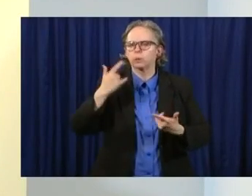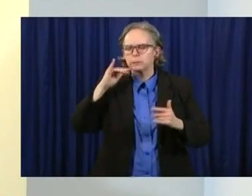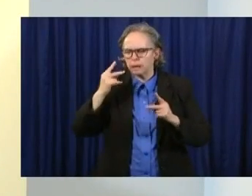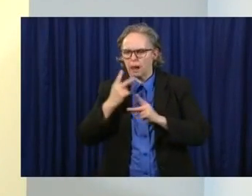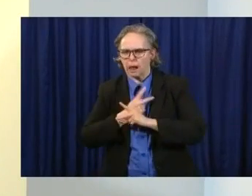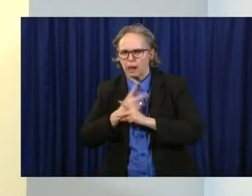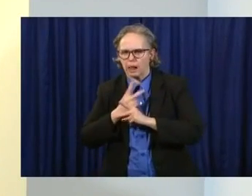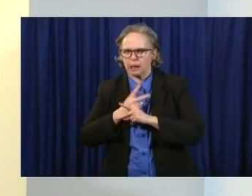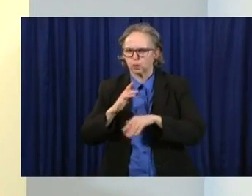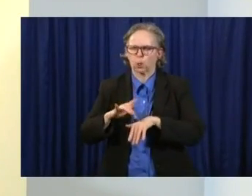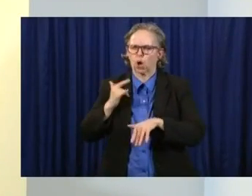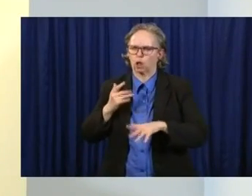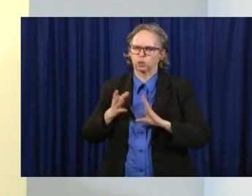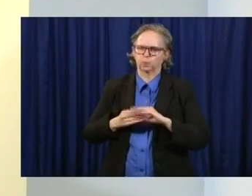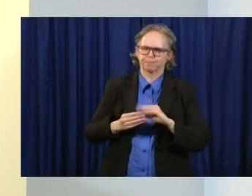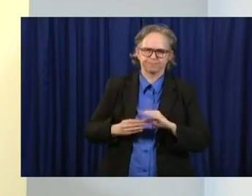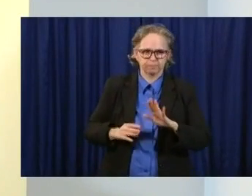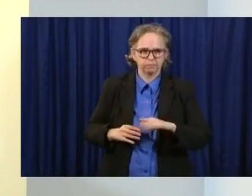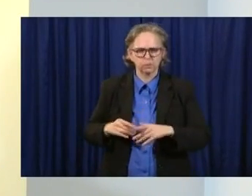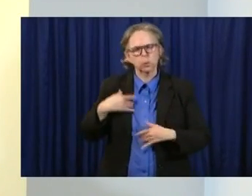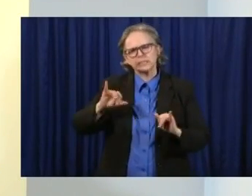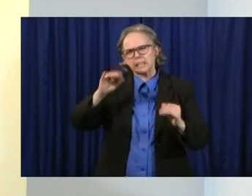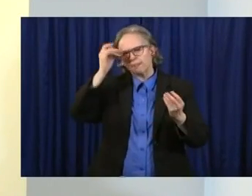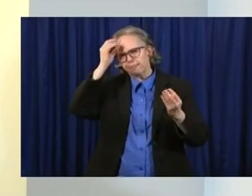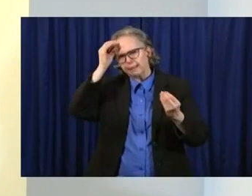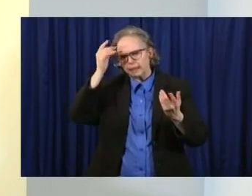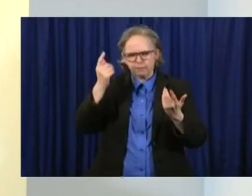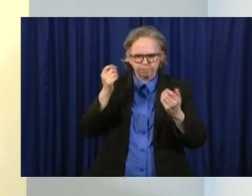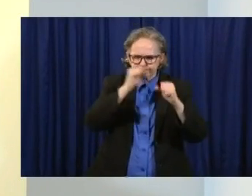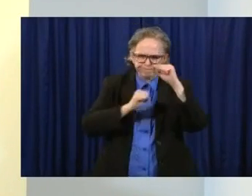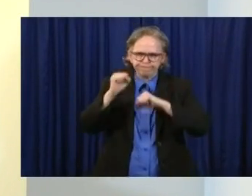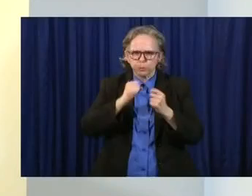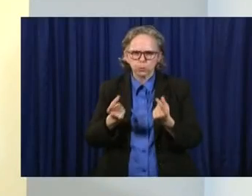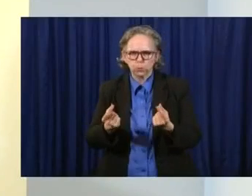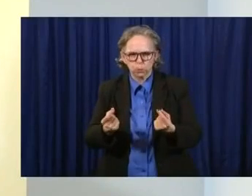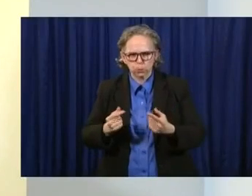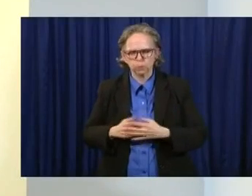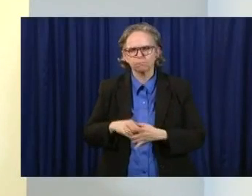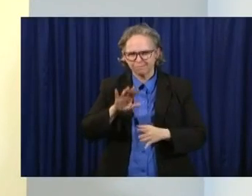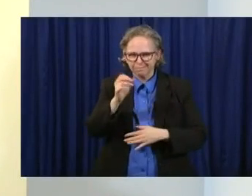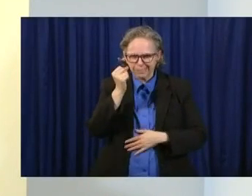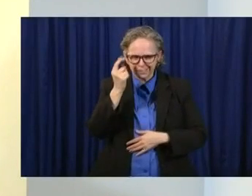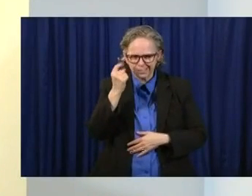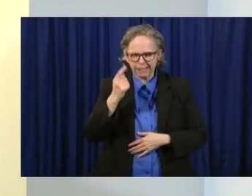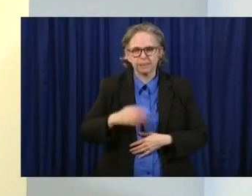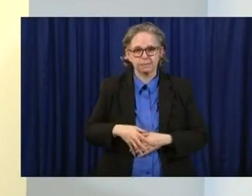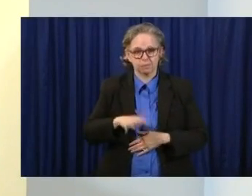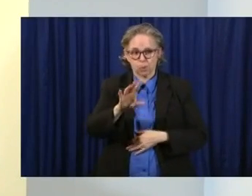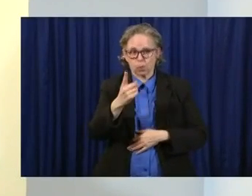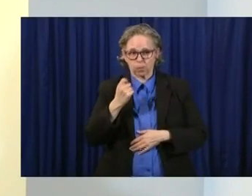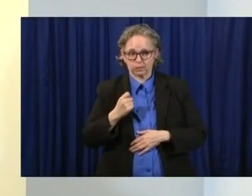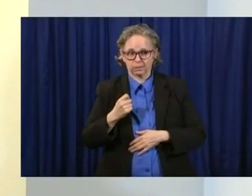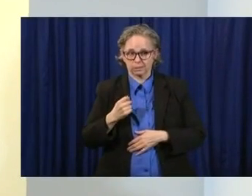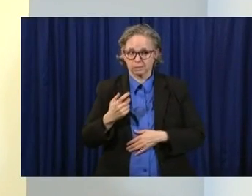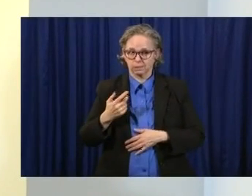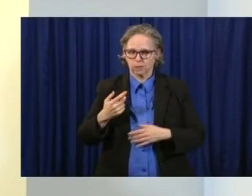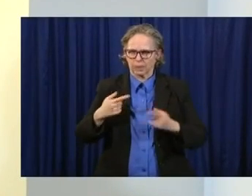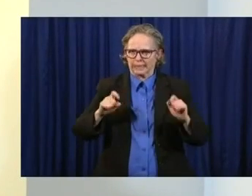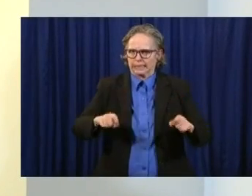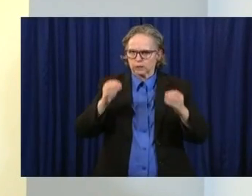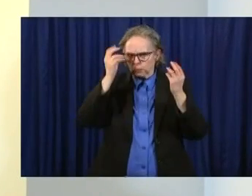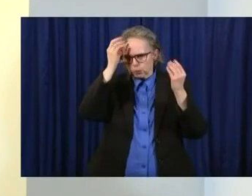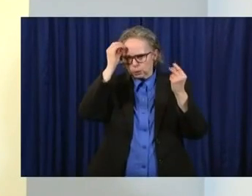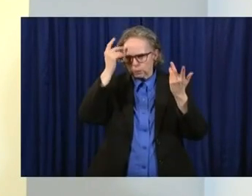premature for any of us to think about it. So your question is on Mark. We all need to think about it. I know that the Secretary of State